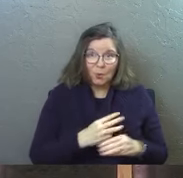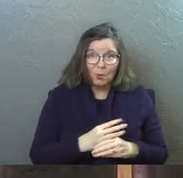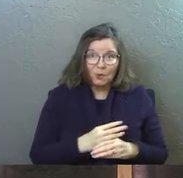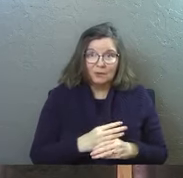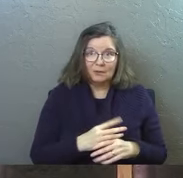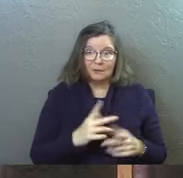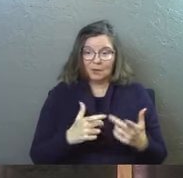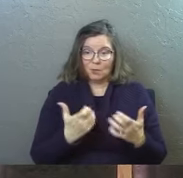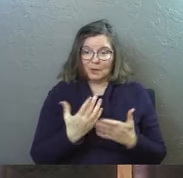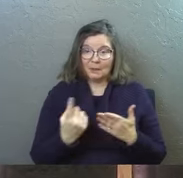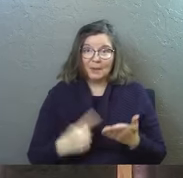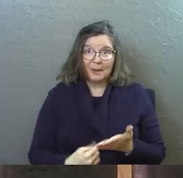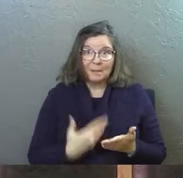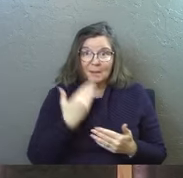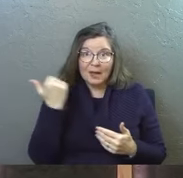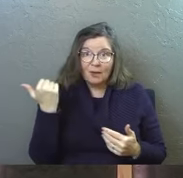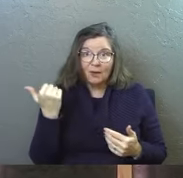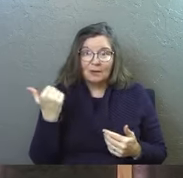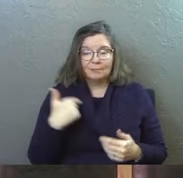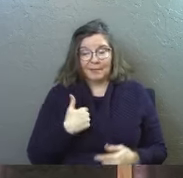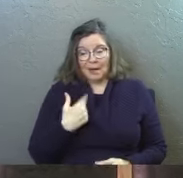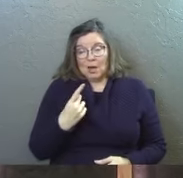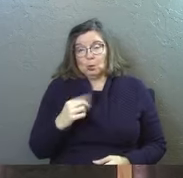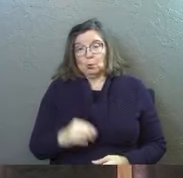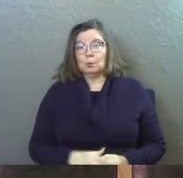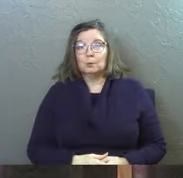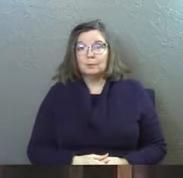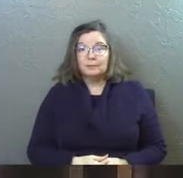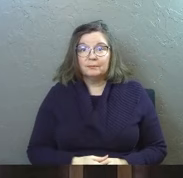Do you ever want something better? I do.